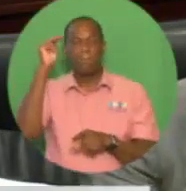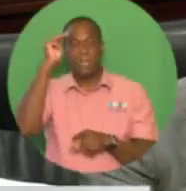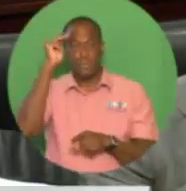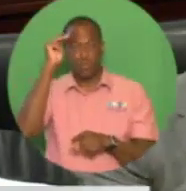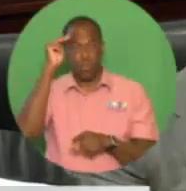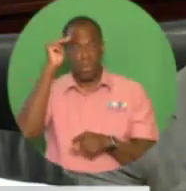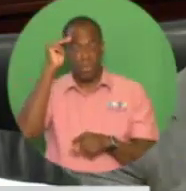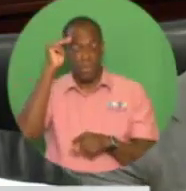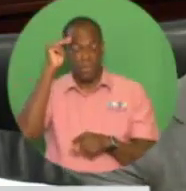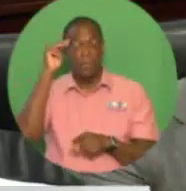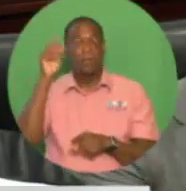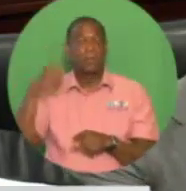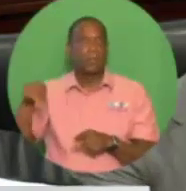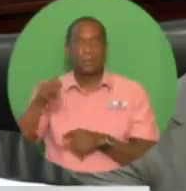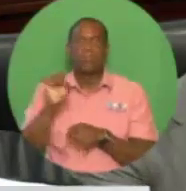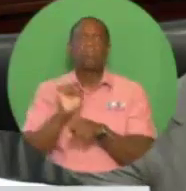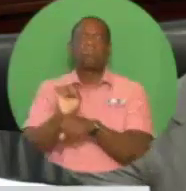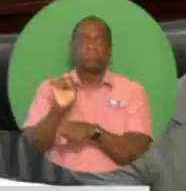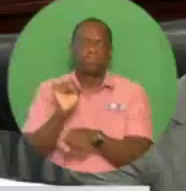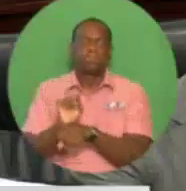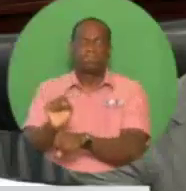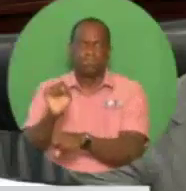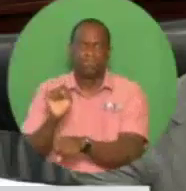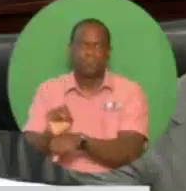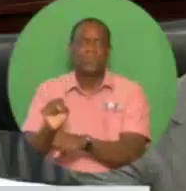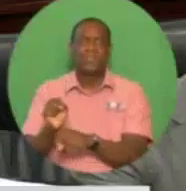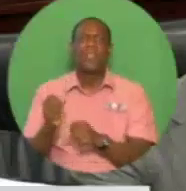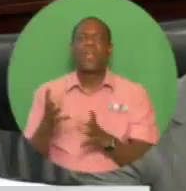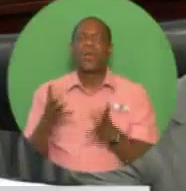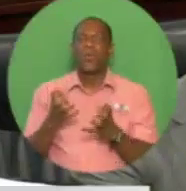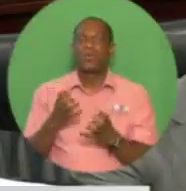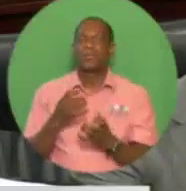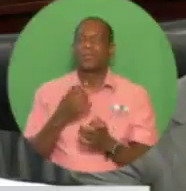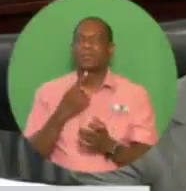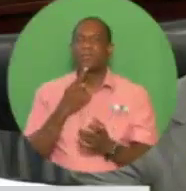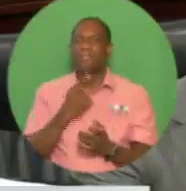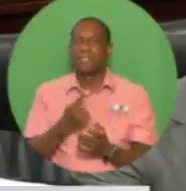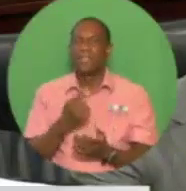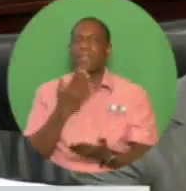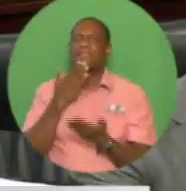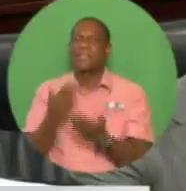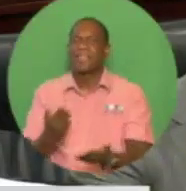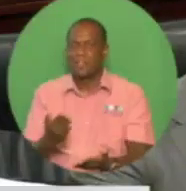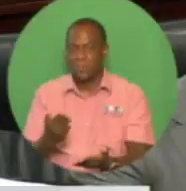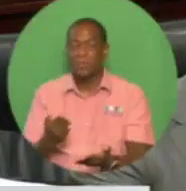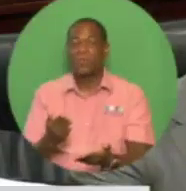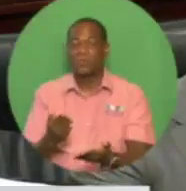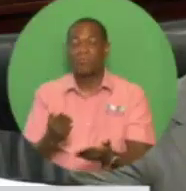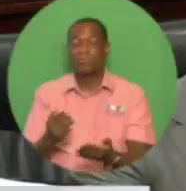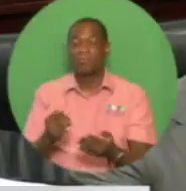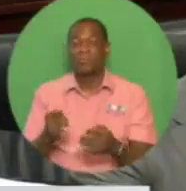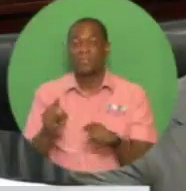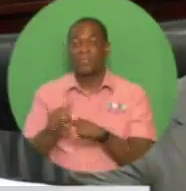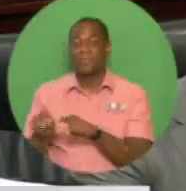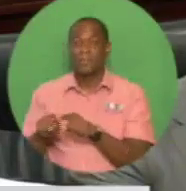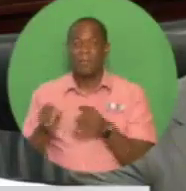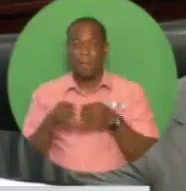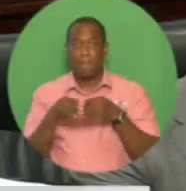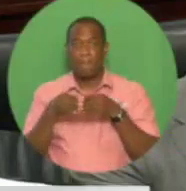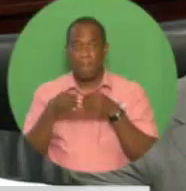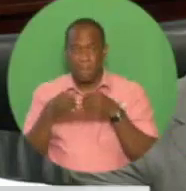appreciation to them all. I cannot overemphasize the value of the work done by the public officials at the Ministry of Finance.